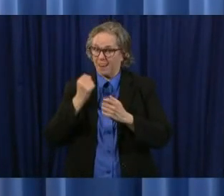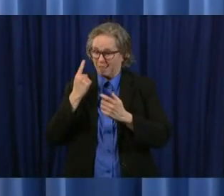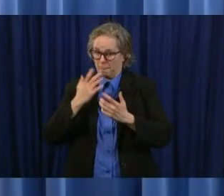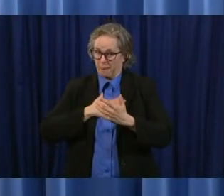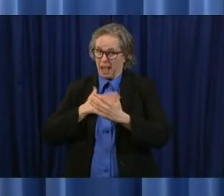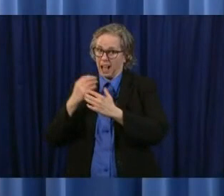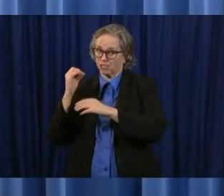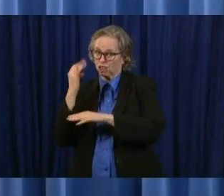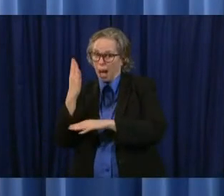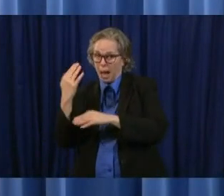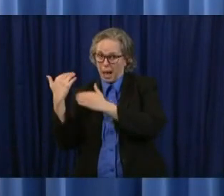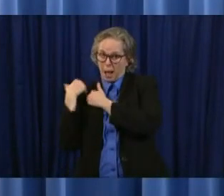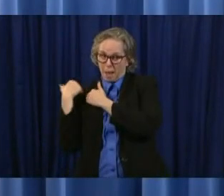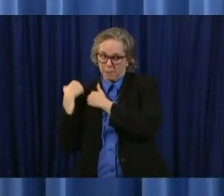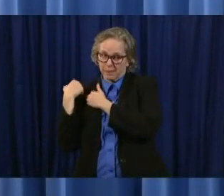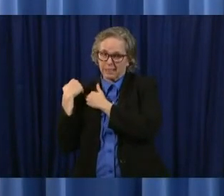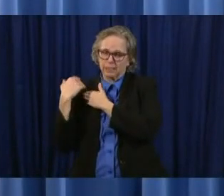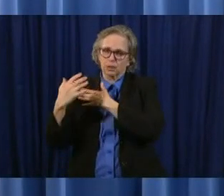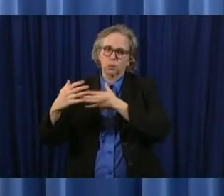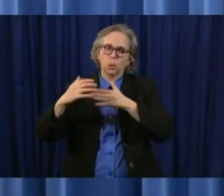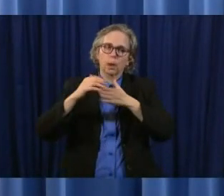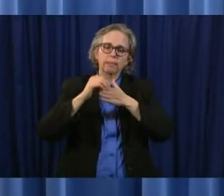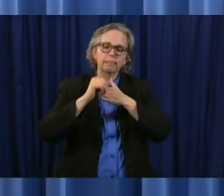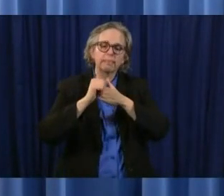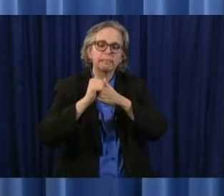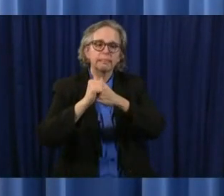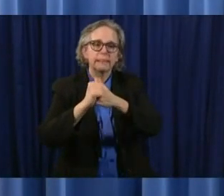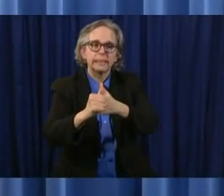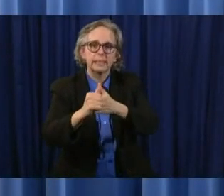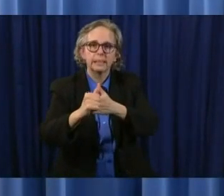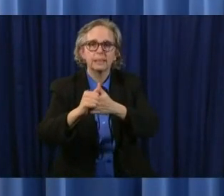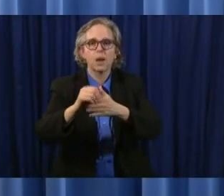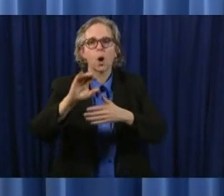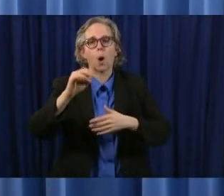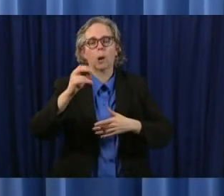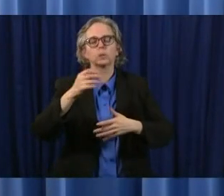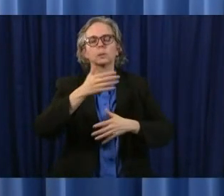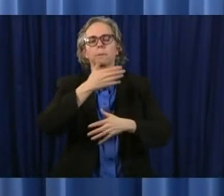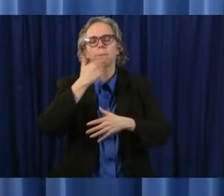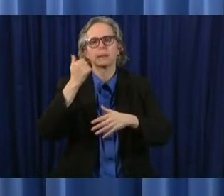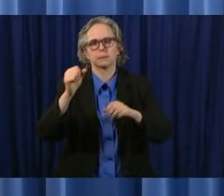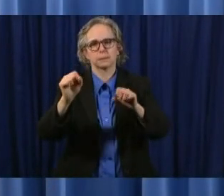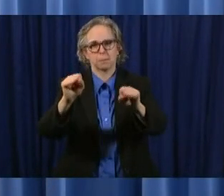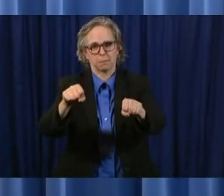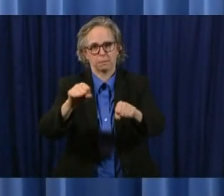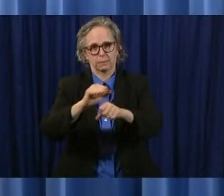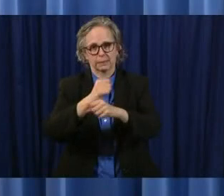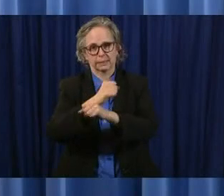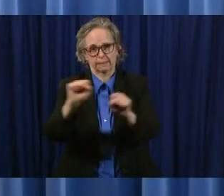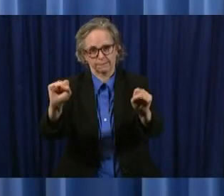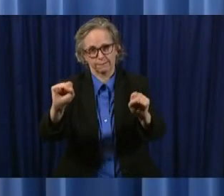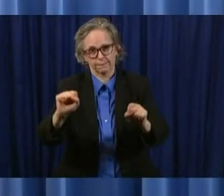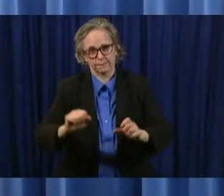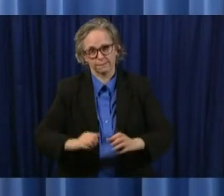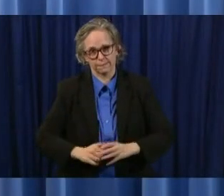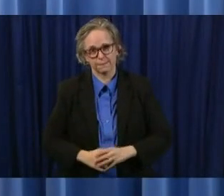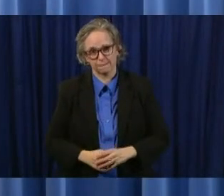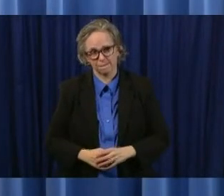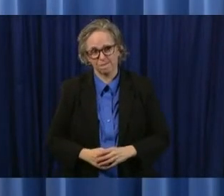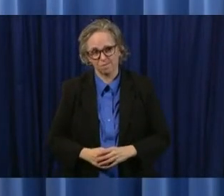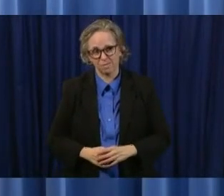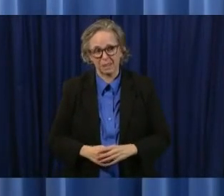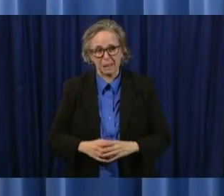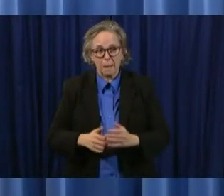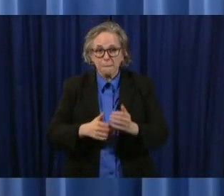through this the best i can and the most important part of that